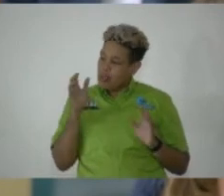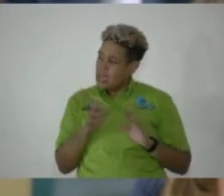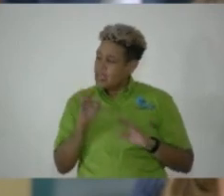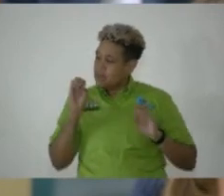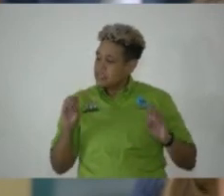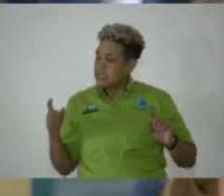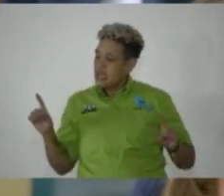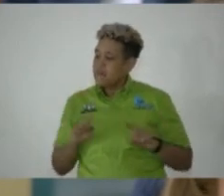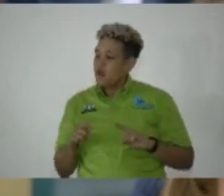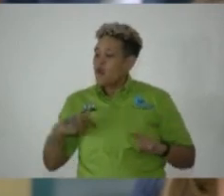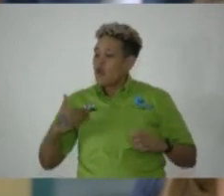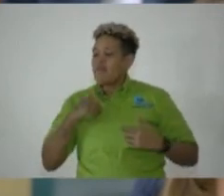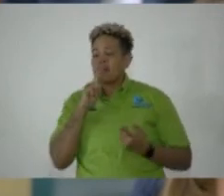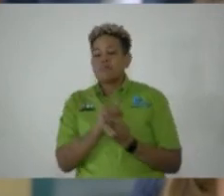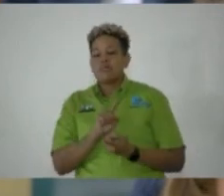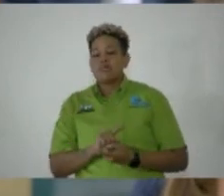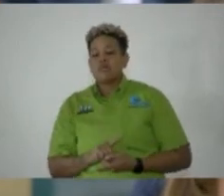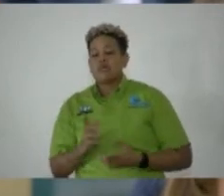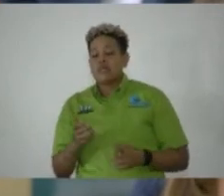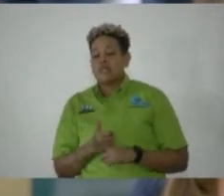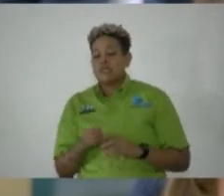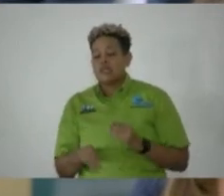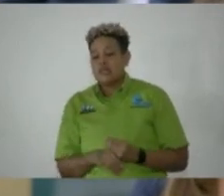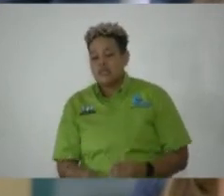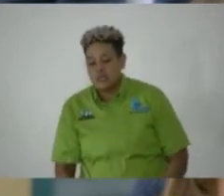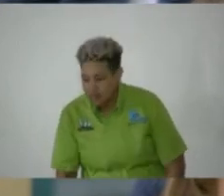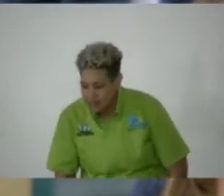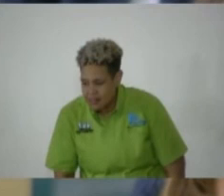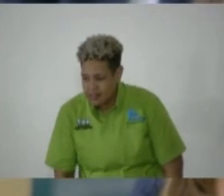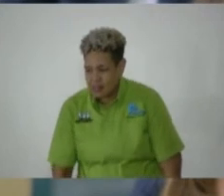we have been meeting, we,